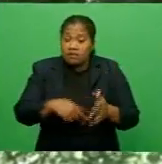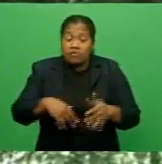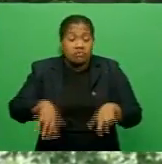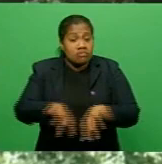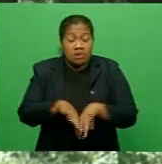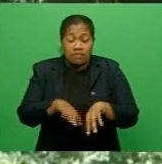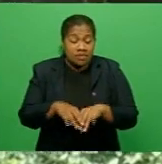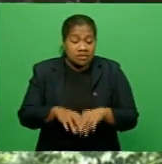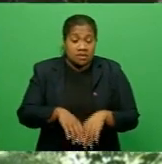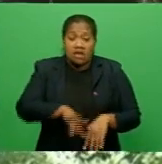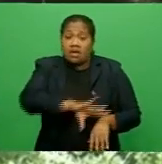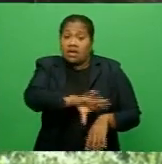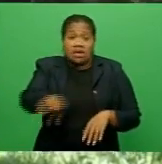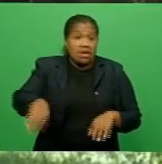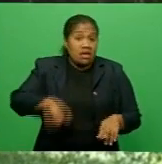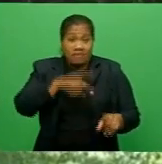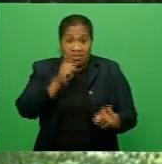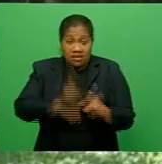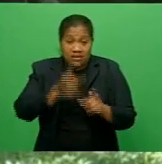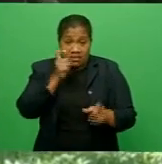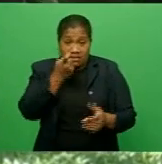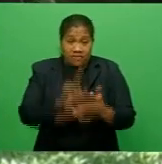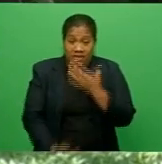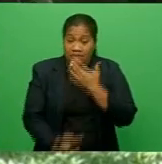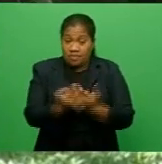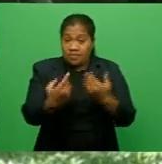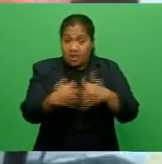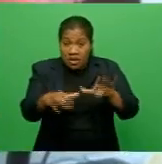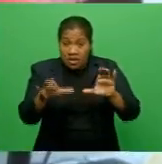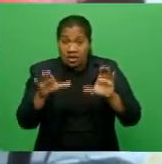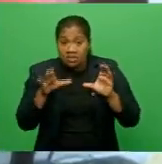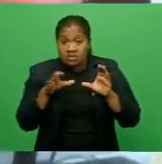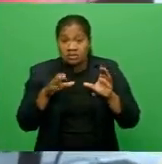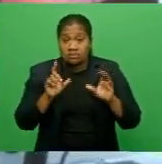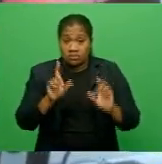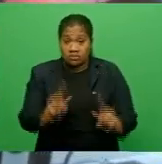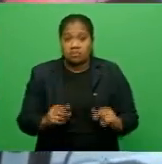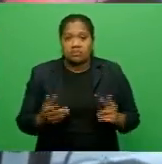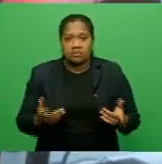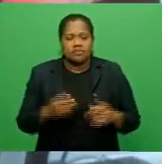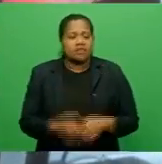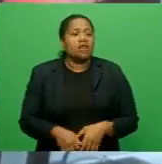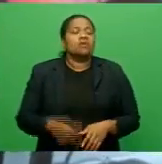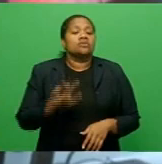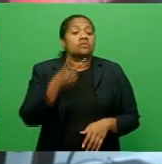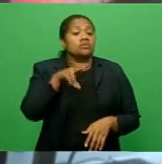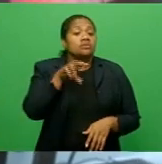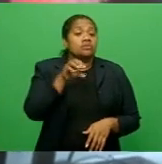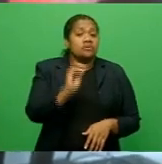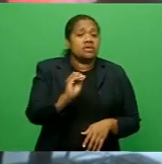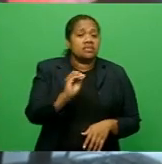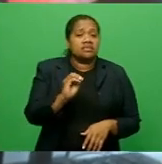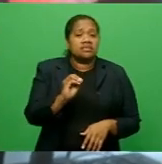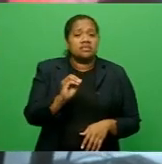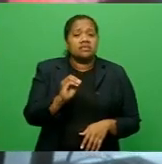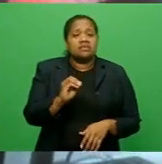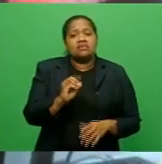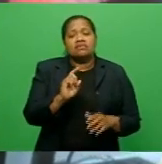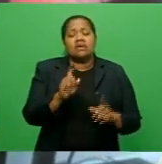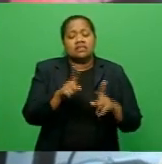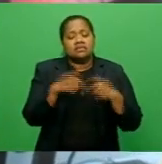councils come up with this idea of having the boom installed. So in 2018 Modus Fiji went on a business trip to China